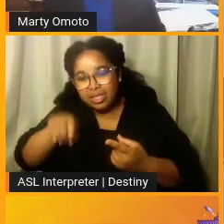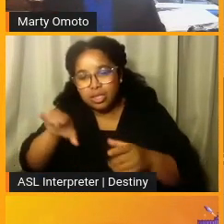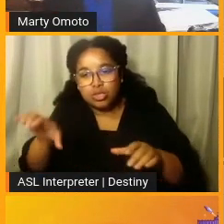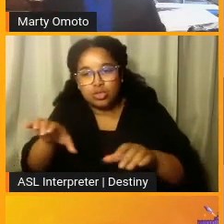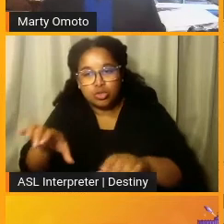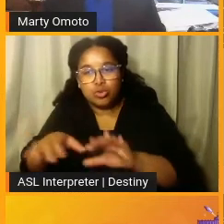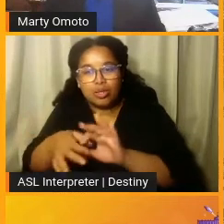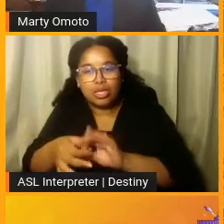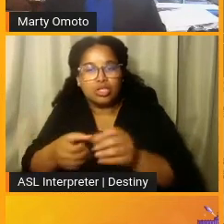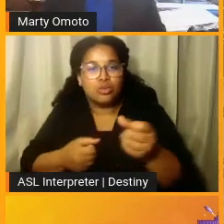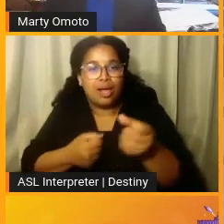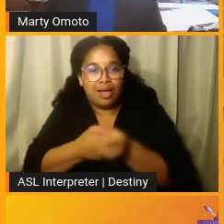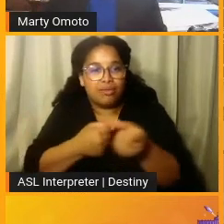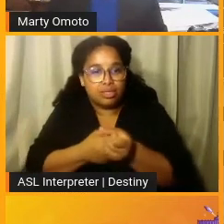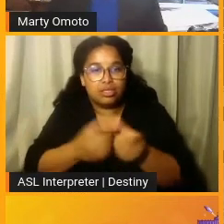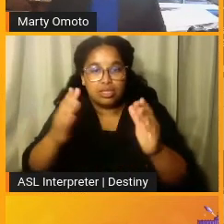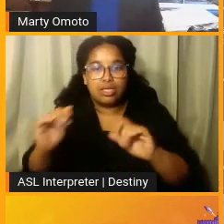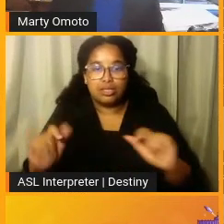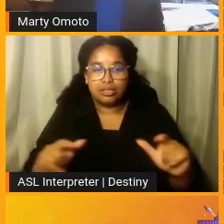of our advocacy. Next slide.